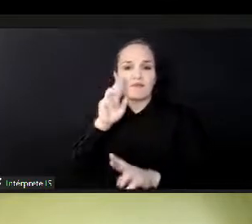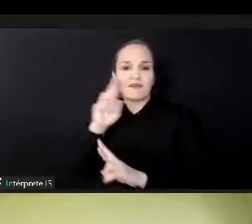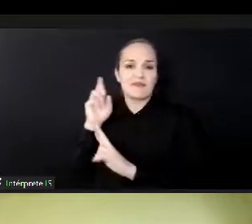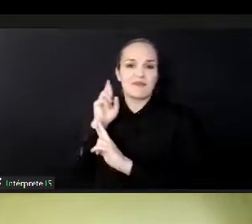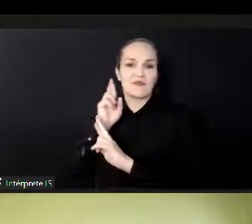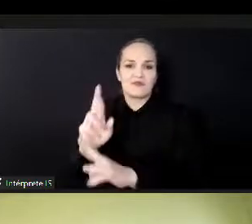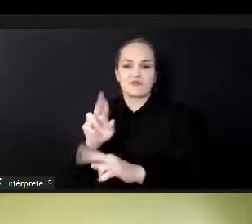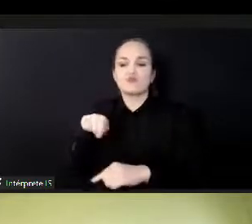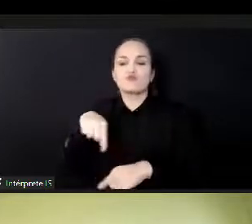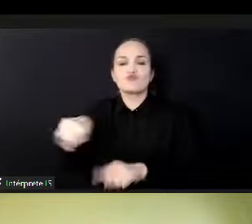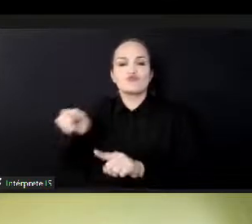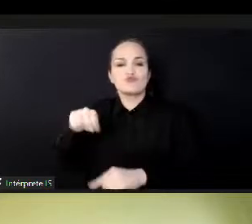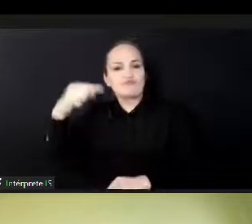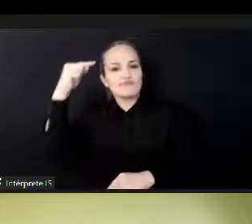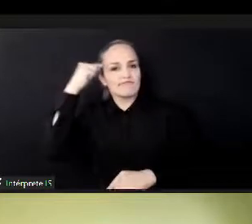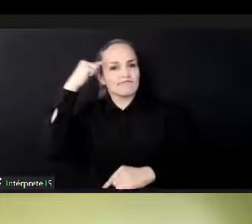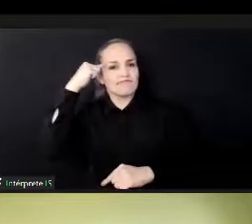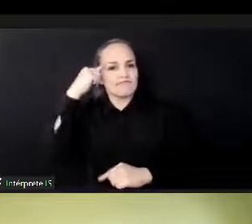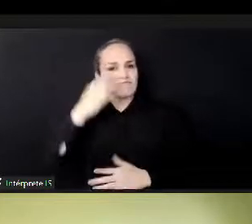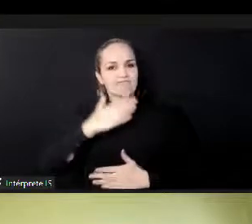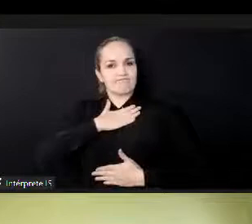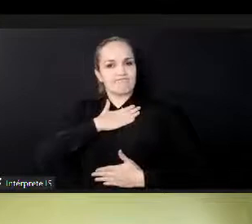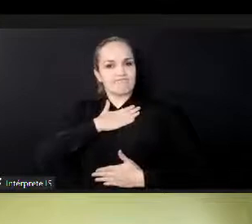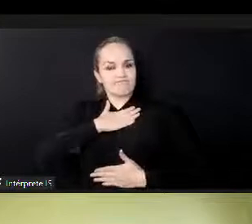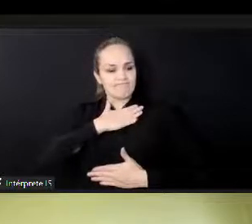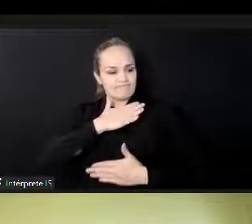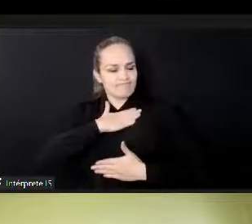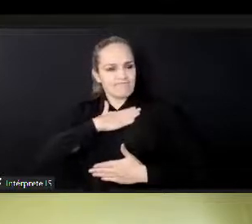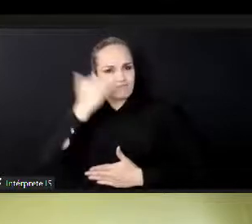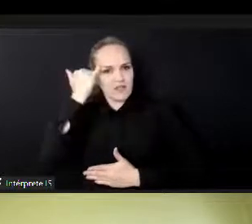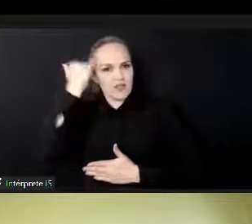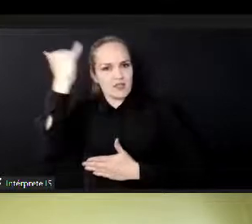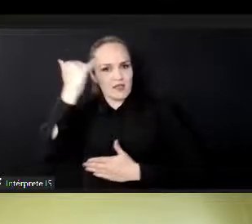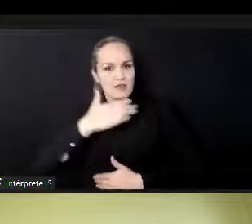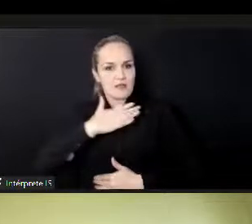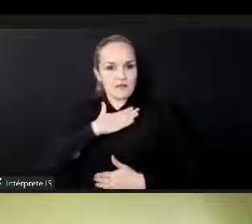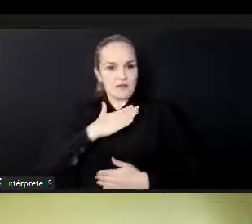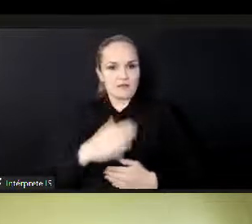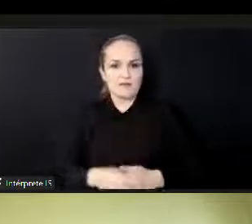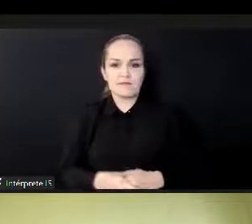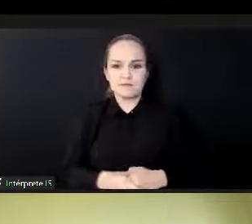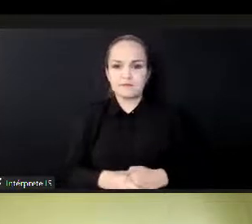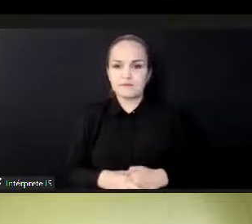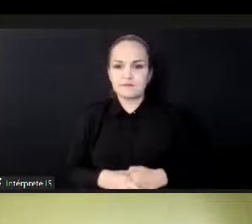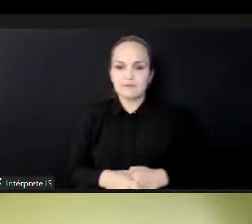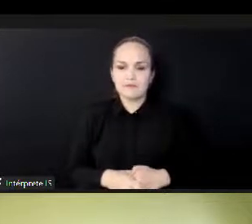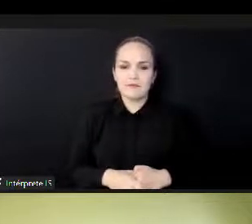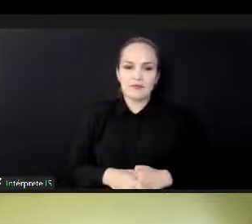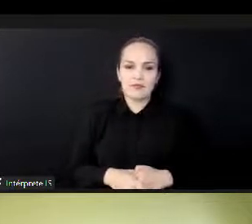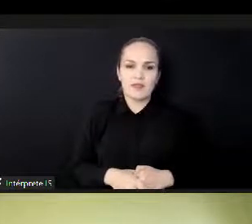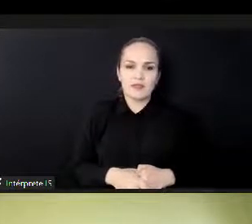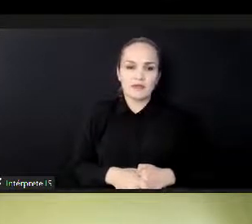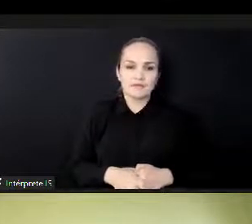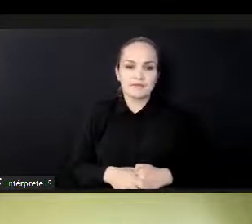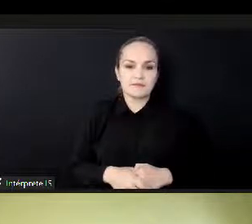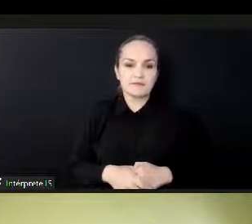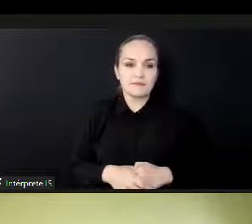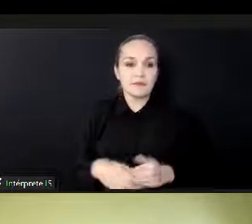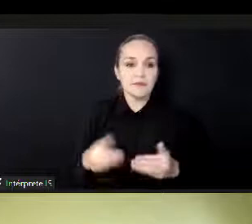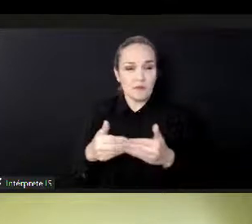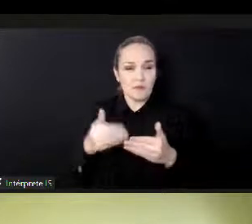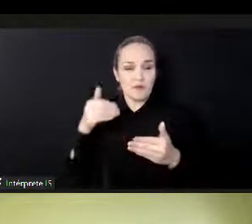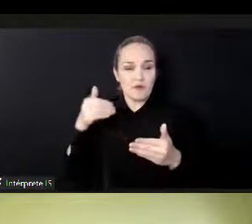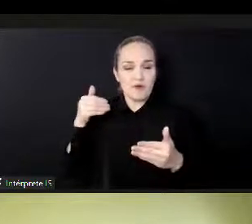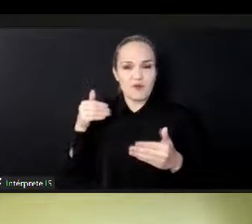and, you know, Alejandro saying, or Patrick saying that the creative economies were 3% of the global economy. I think it's worth more than that